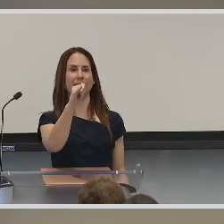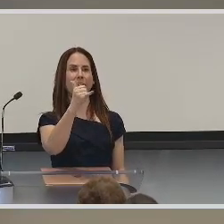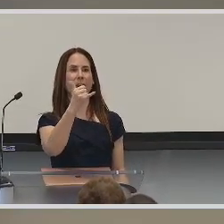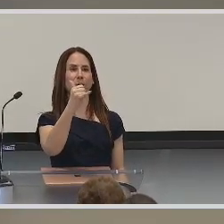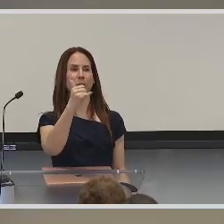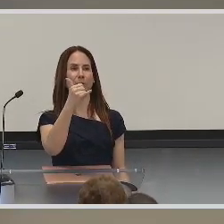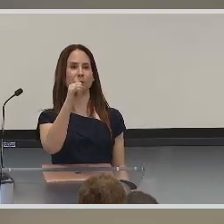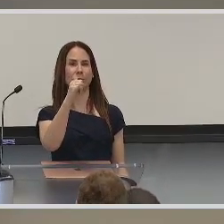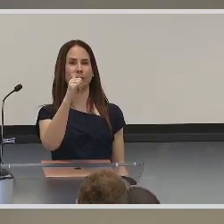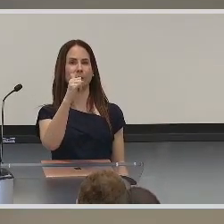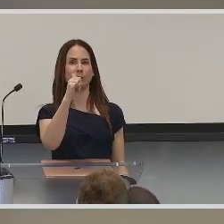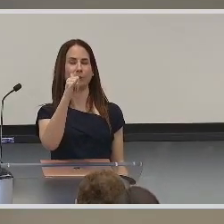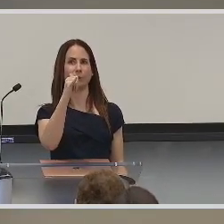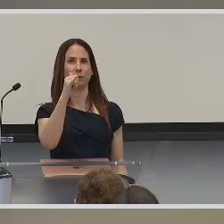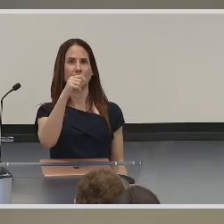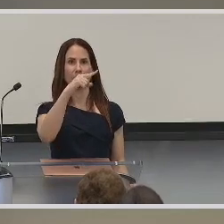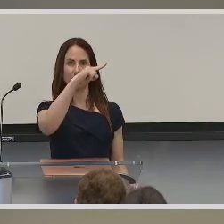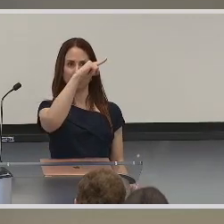Yellow.